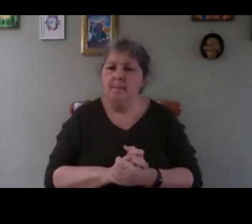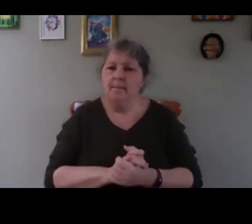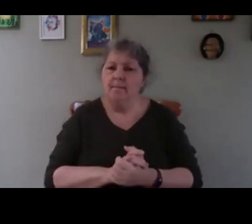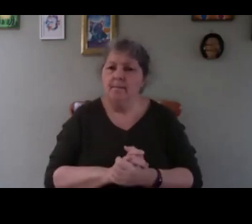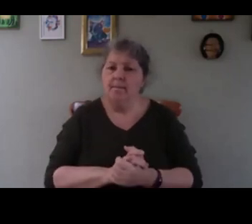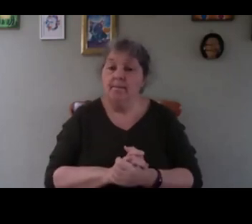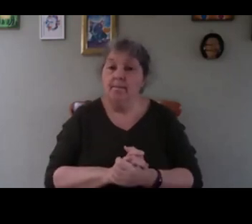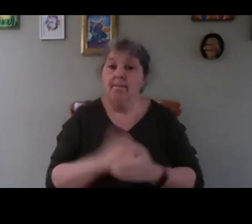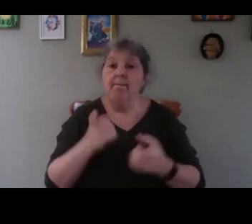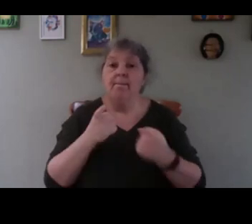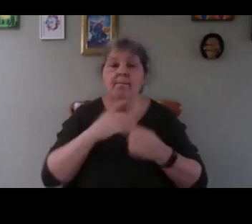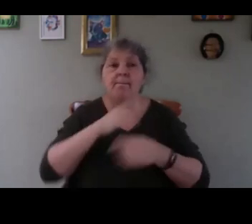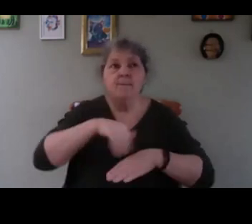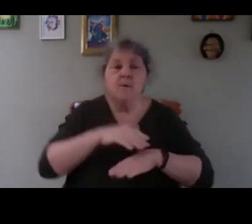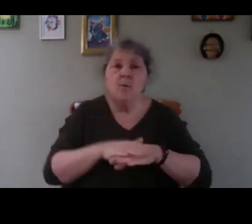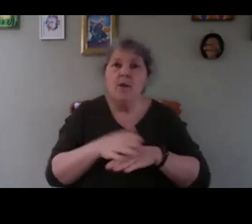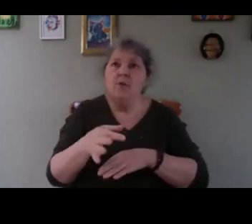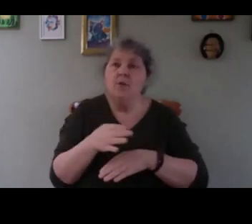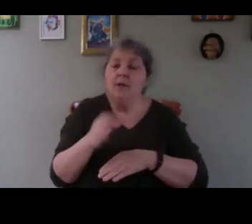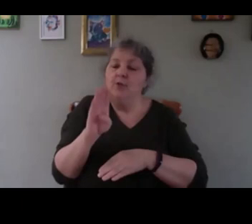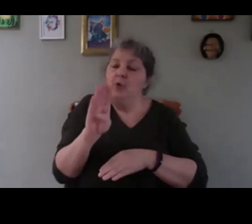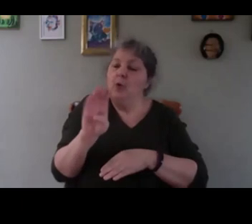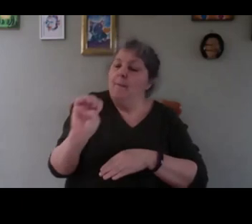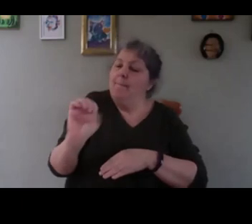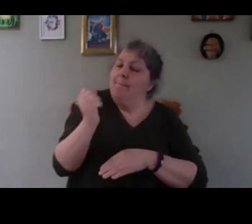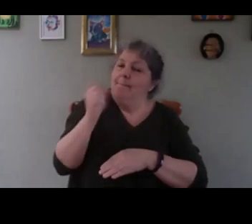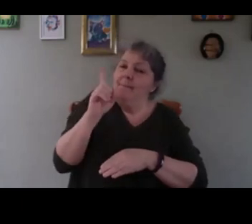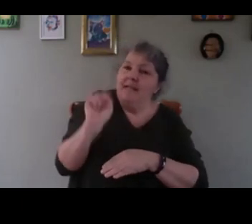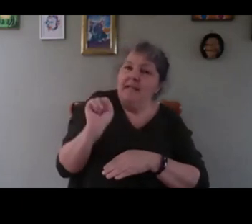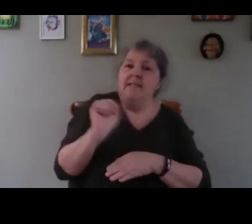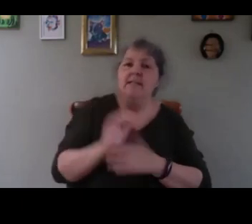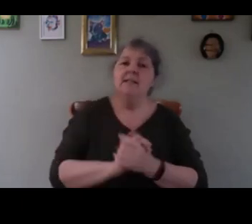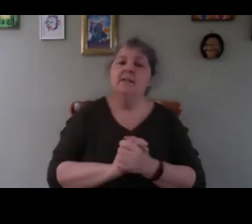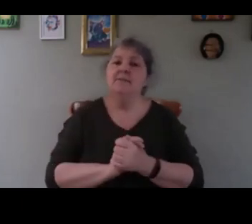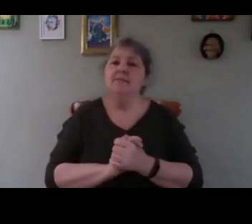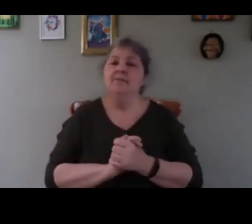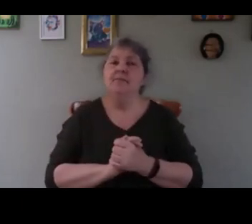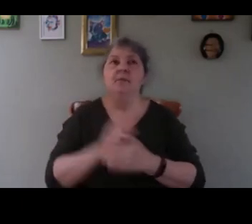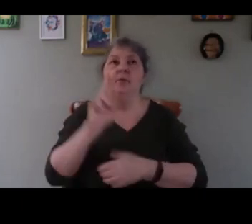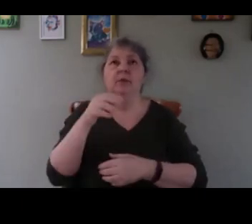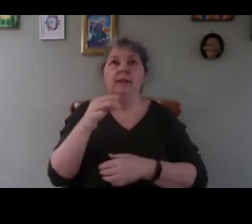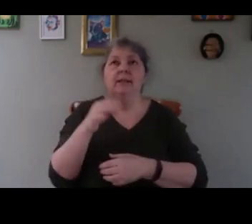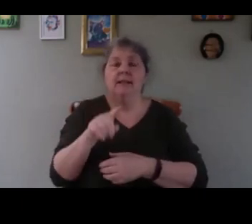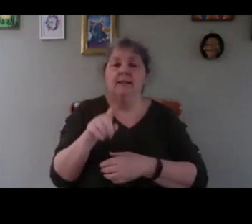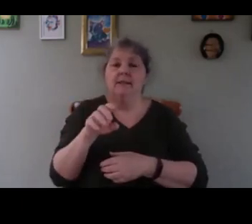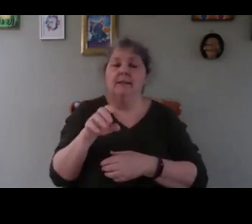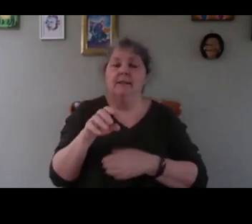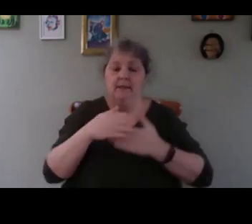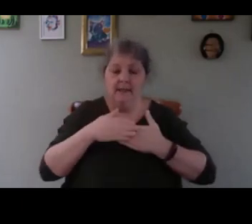so where do you get your beads that's another question there you can get your expanded